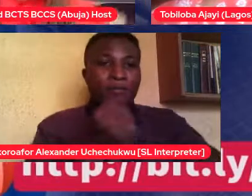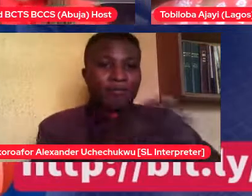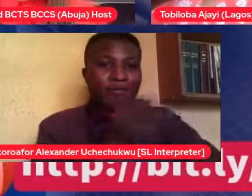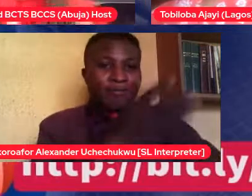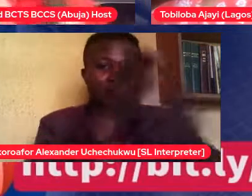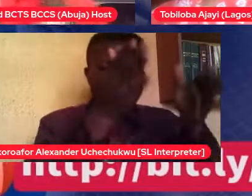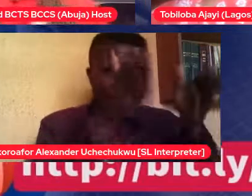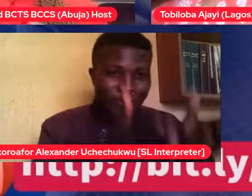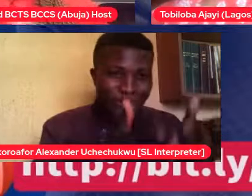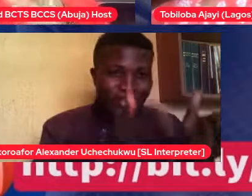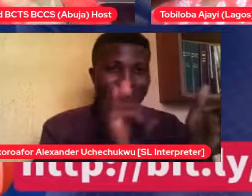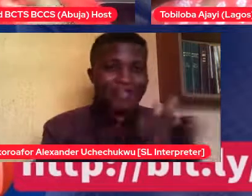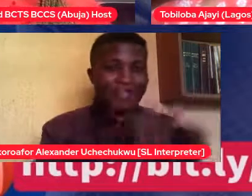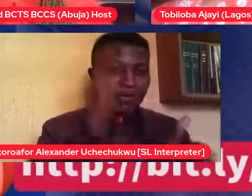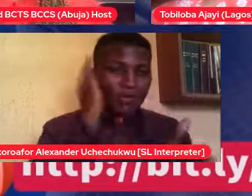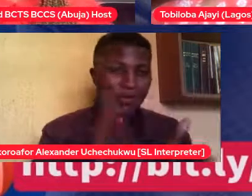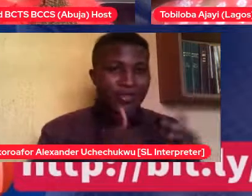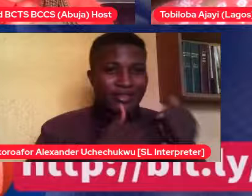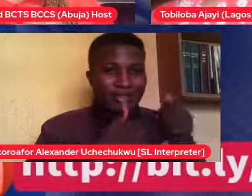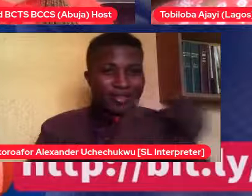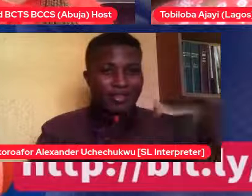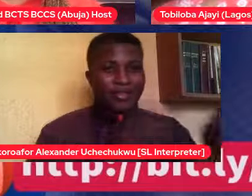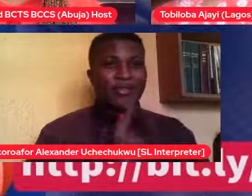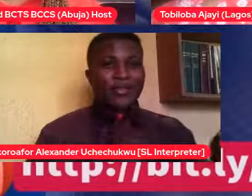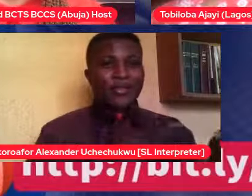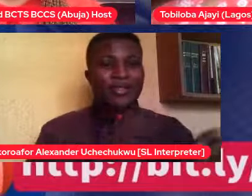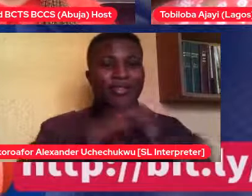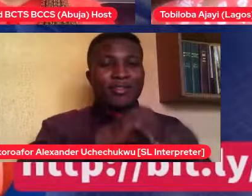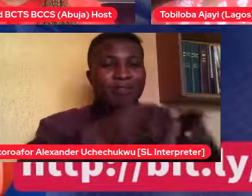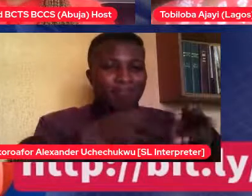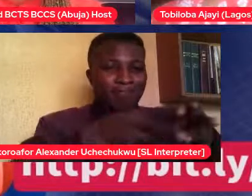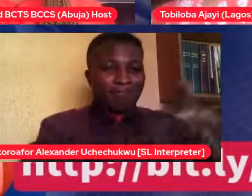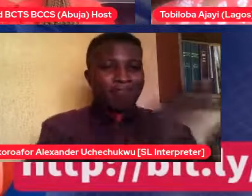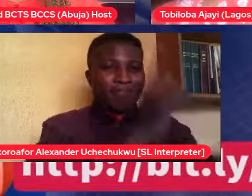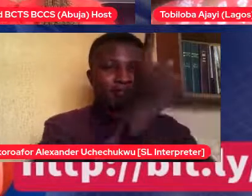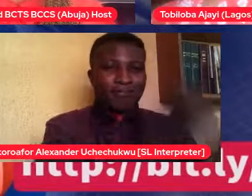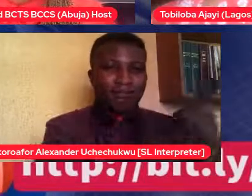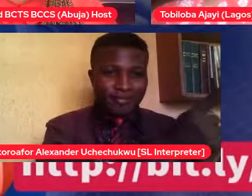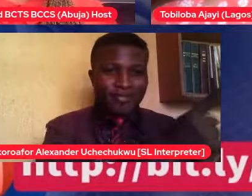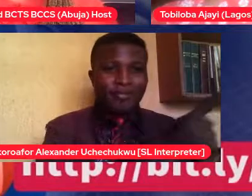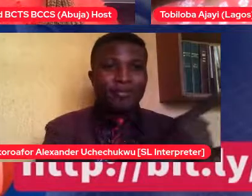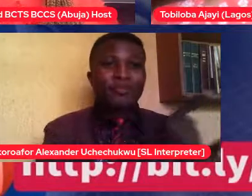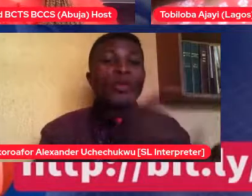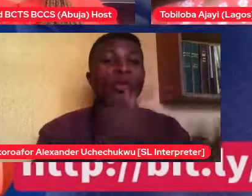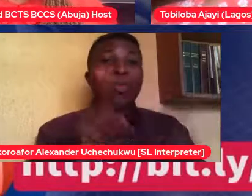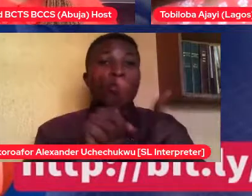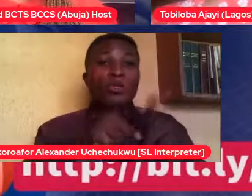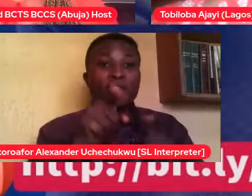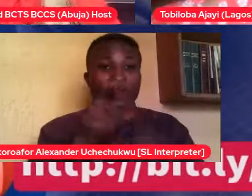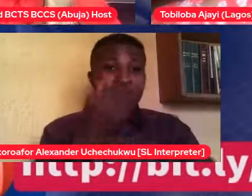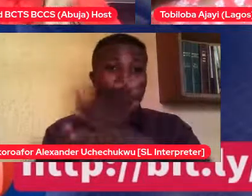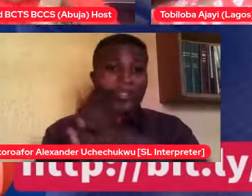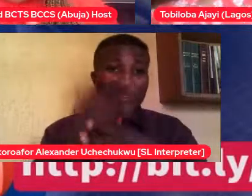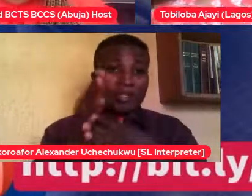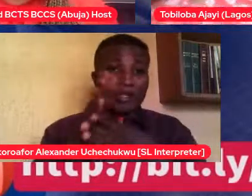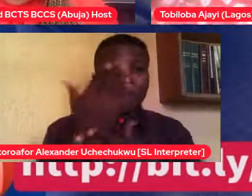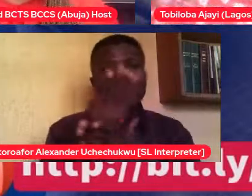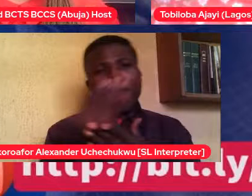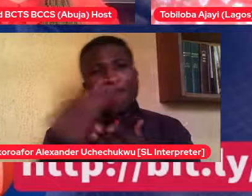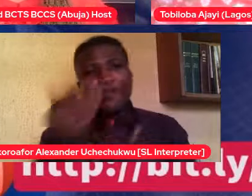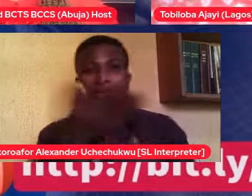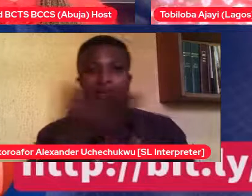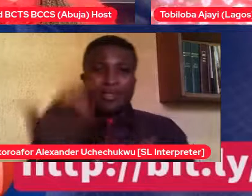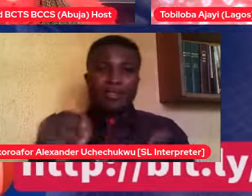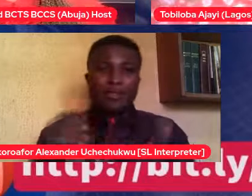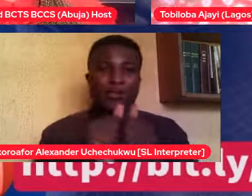in the right way. She's also in the house. She also shared a few things with me today. I'm like, wow. So today, we're going to be going